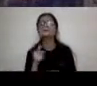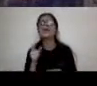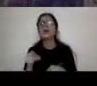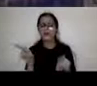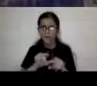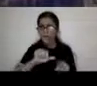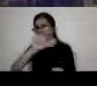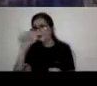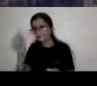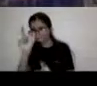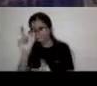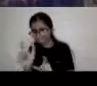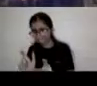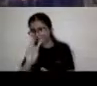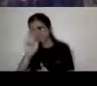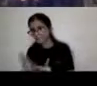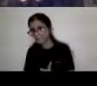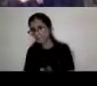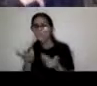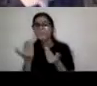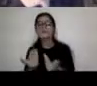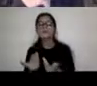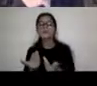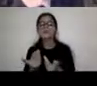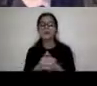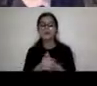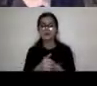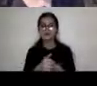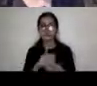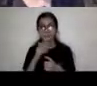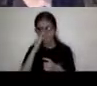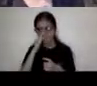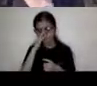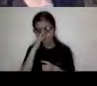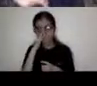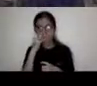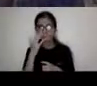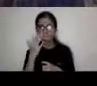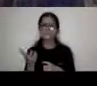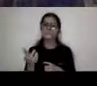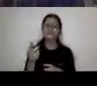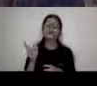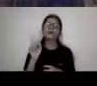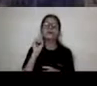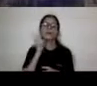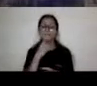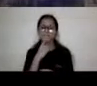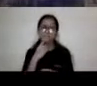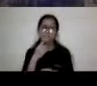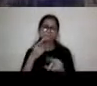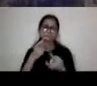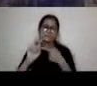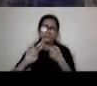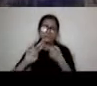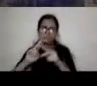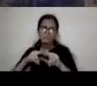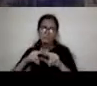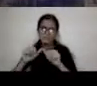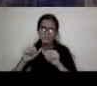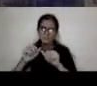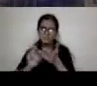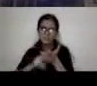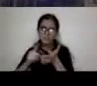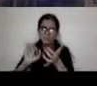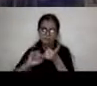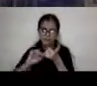graduate students who have written stuff on deafness in Ghana, where I kind of learned that there's most of the deaf people in